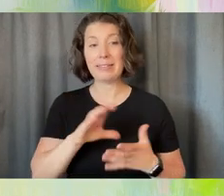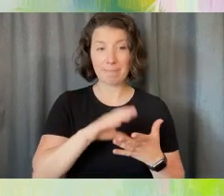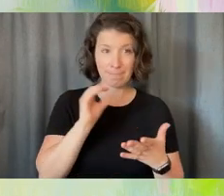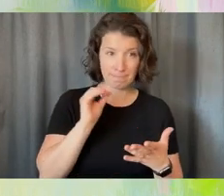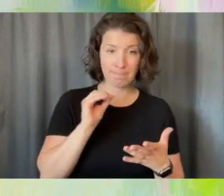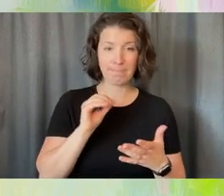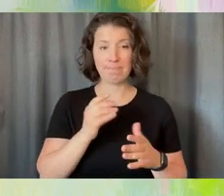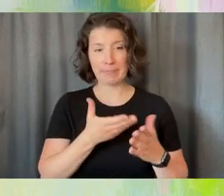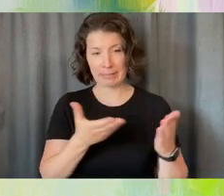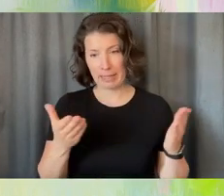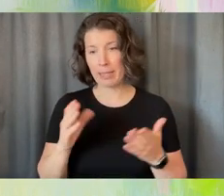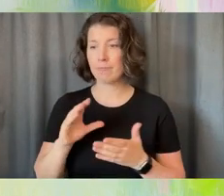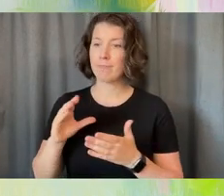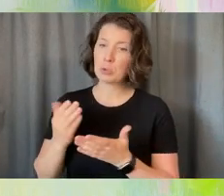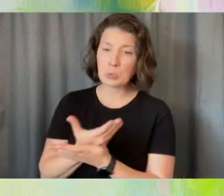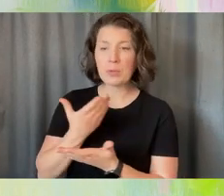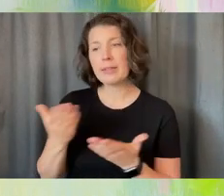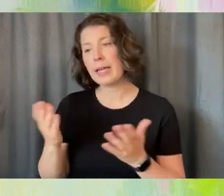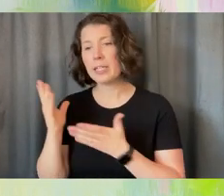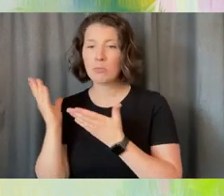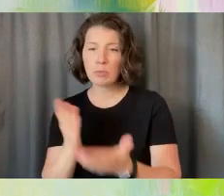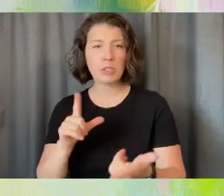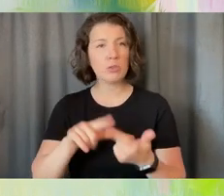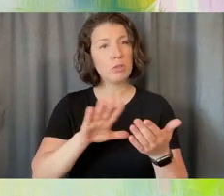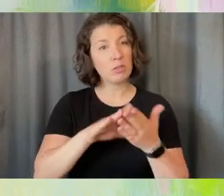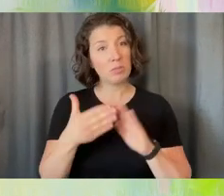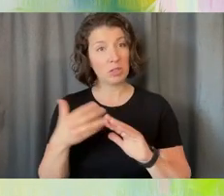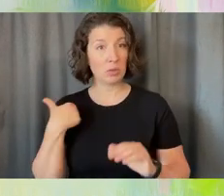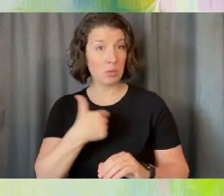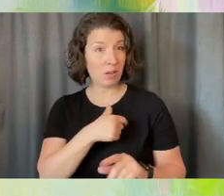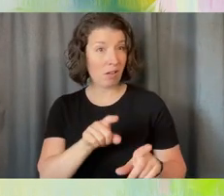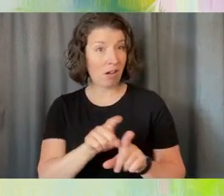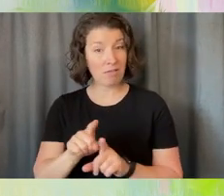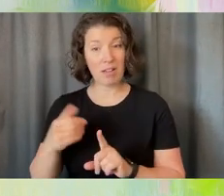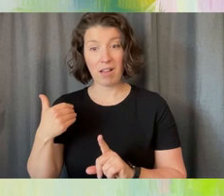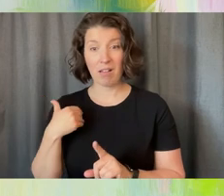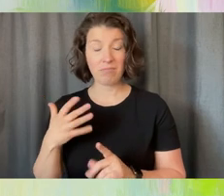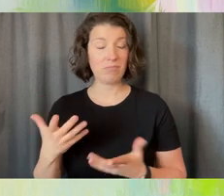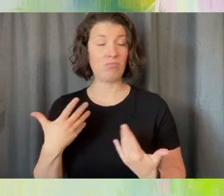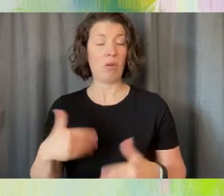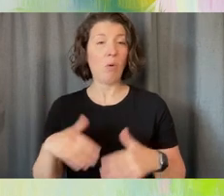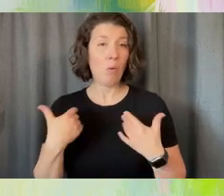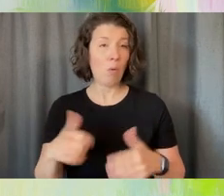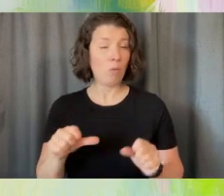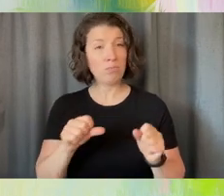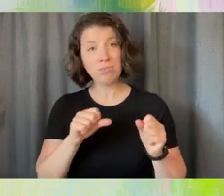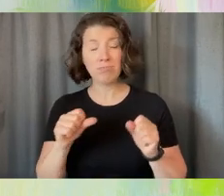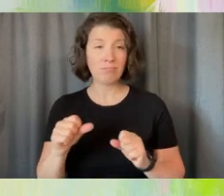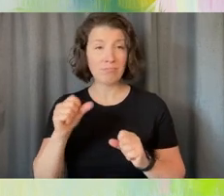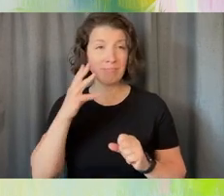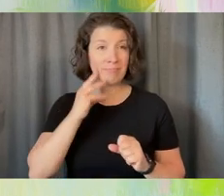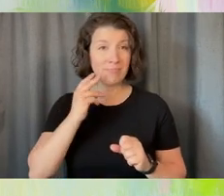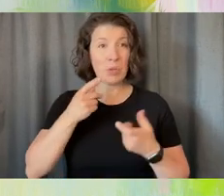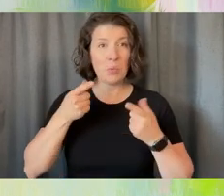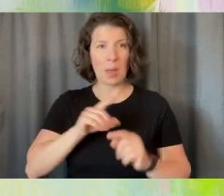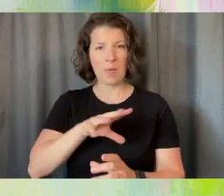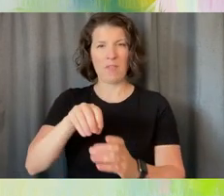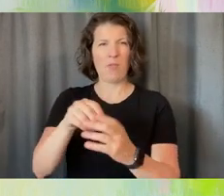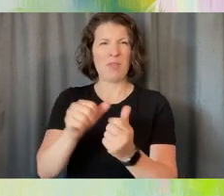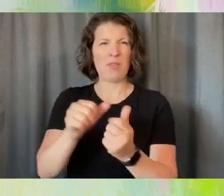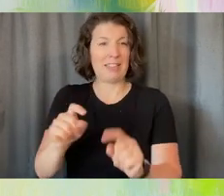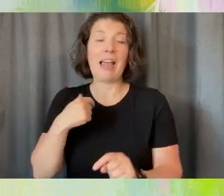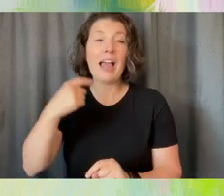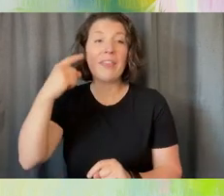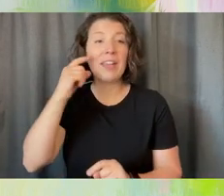resources to our communities, we often have very profound experiences when we're part of the testing. I think the photo voice